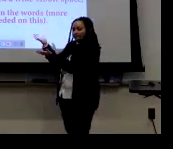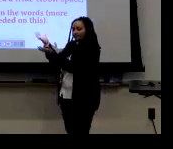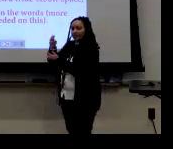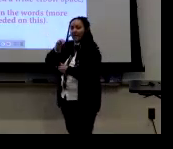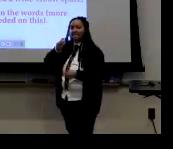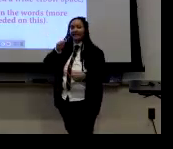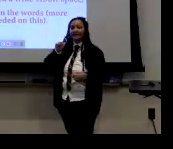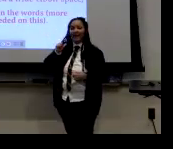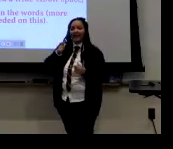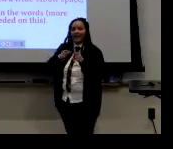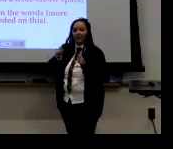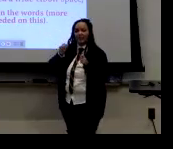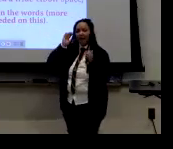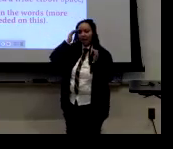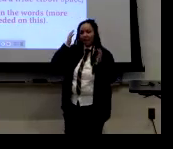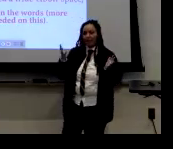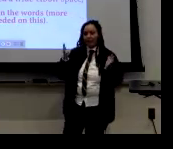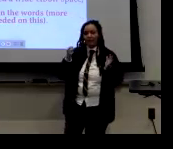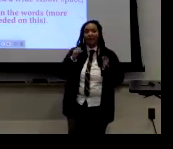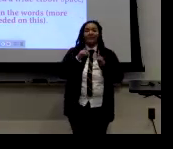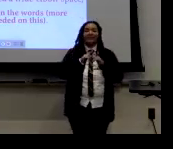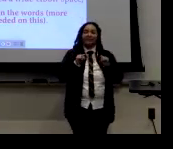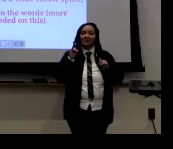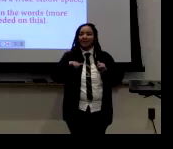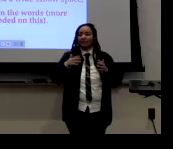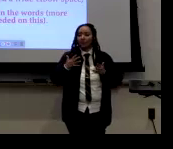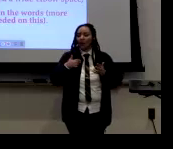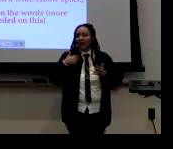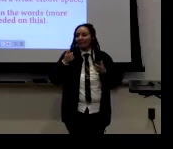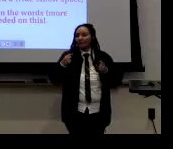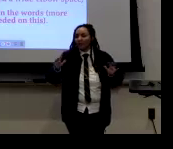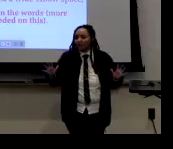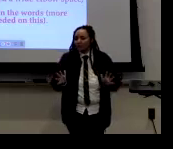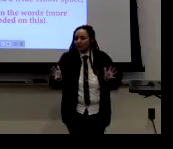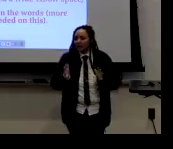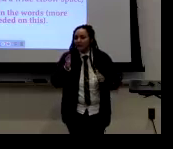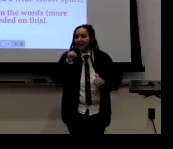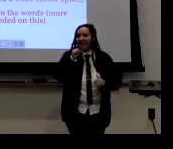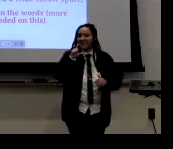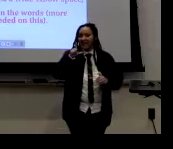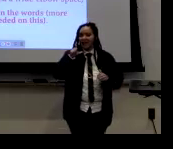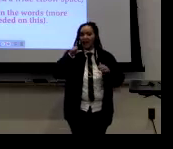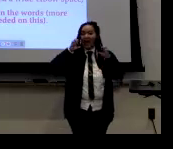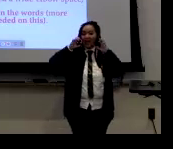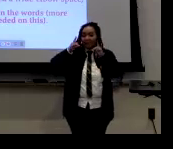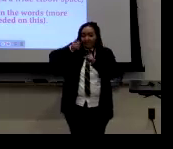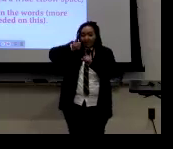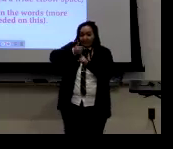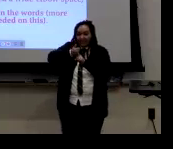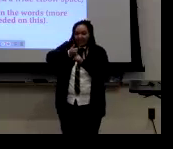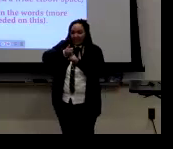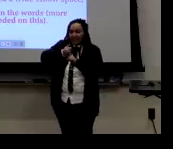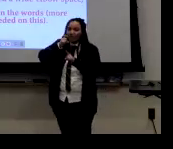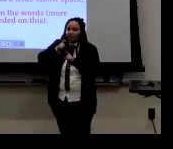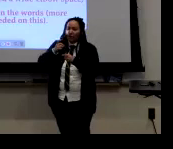sign it. So if they do not want to be presenting masculine, they would be, they would sign the feminine version of that sign. So I'm trying to encourage